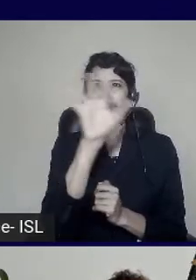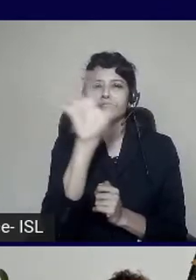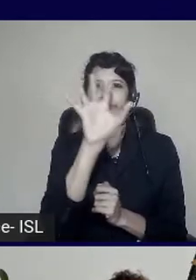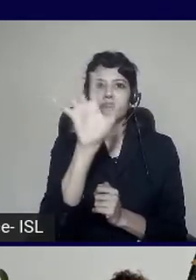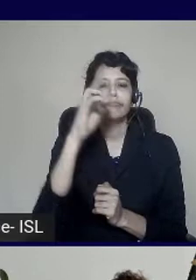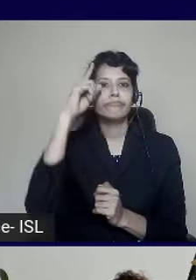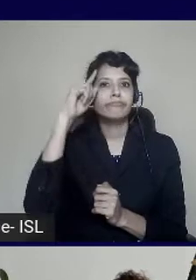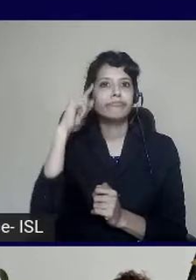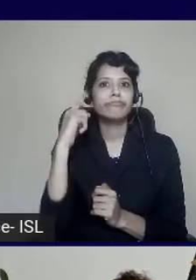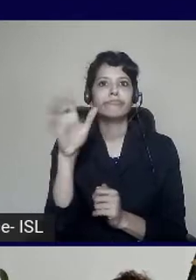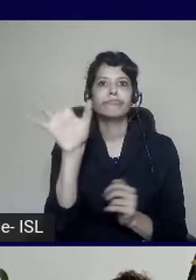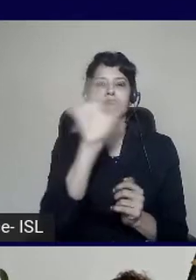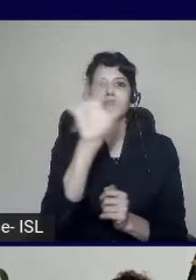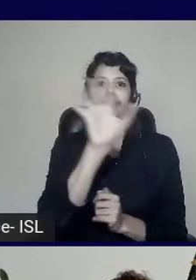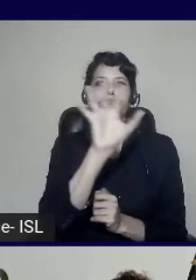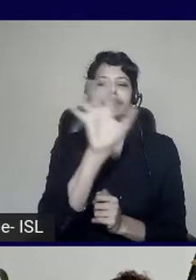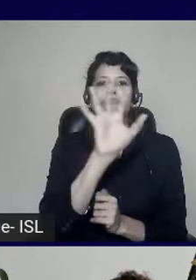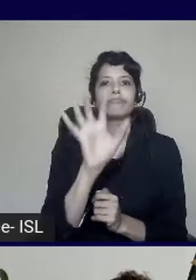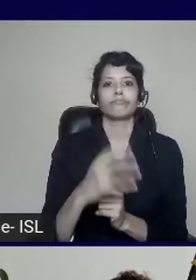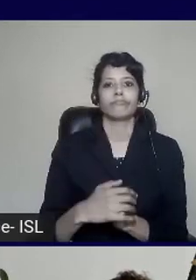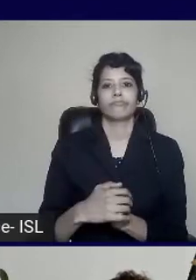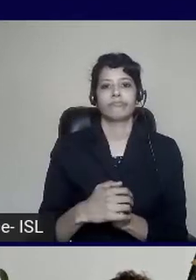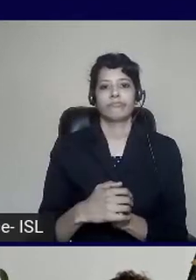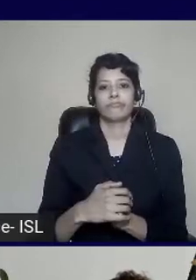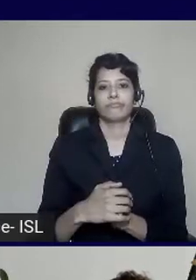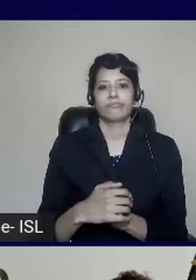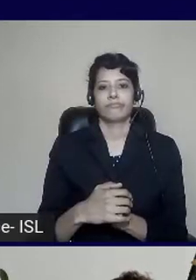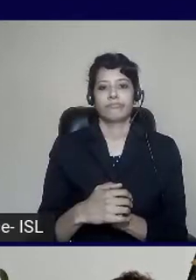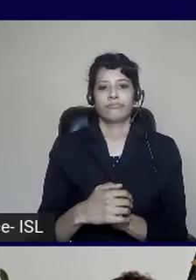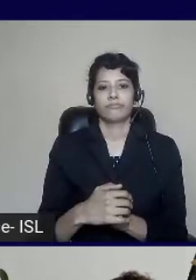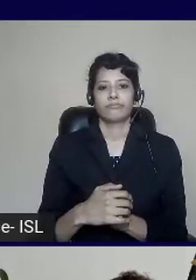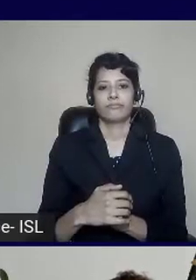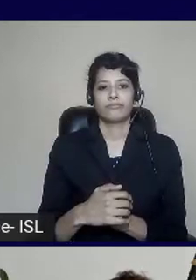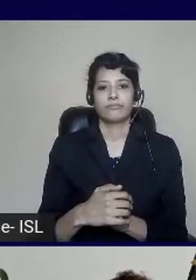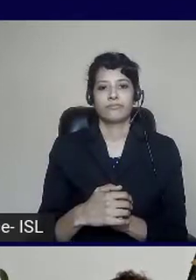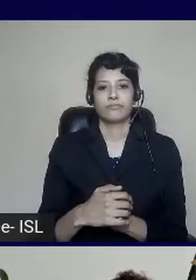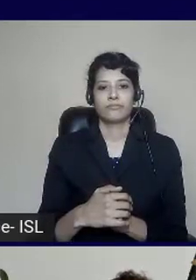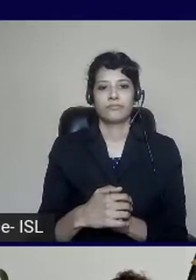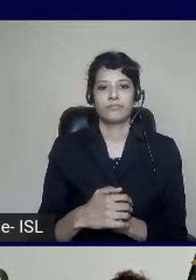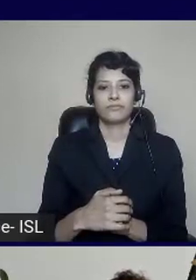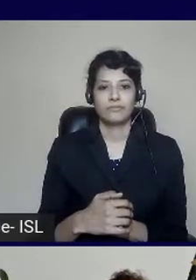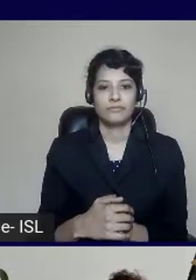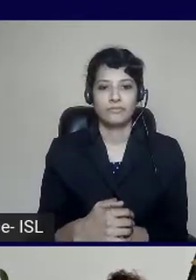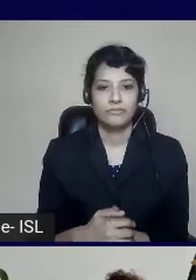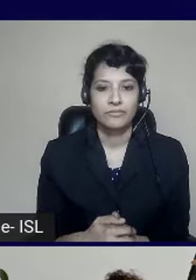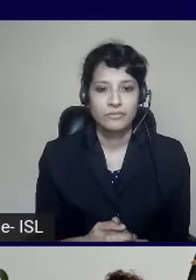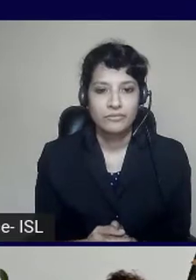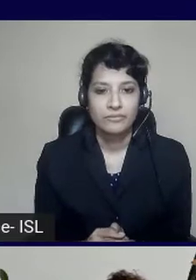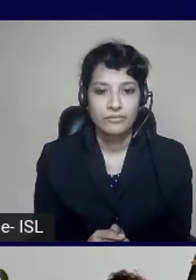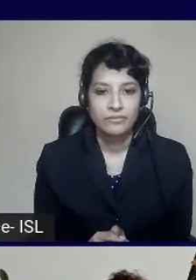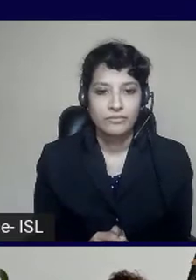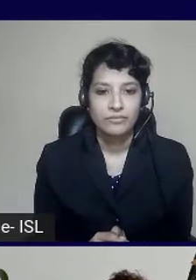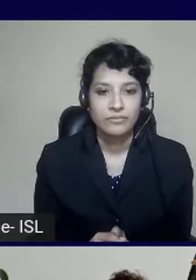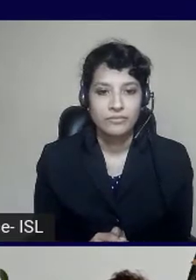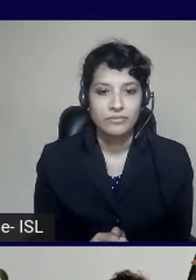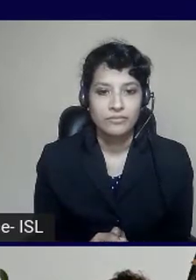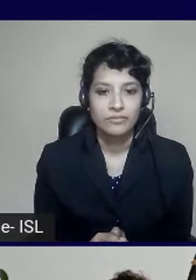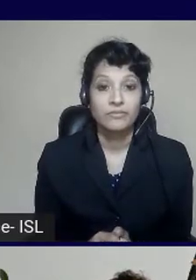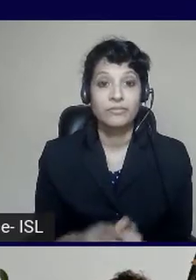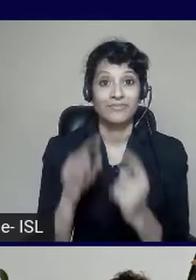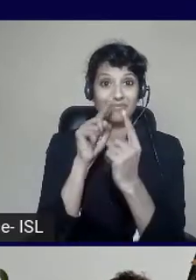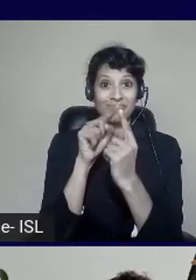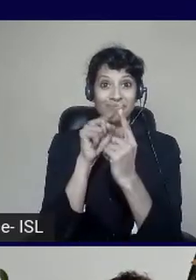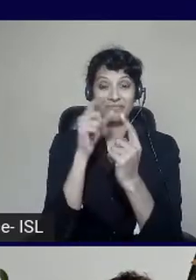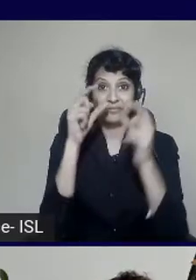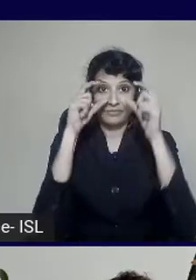a principle of design perceivable. Next, operable. Can you use it? Now, if I